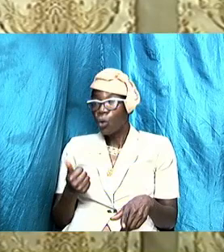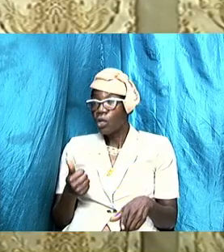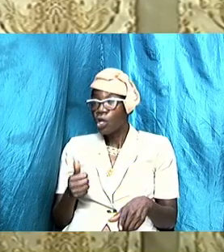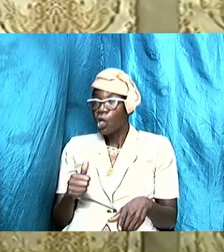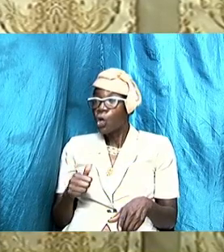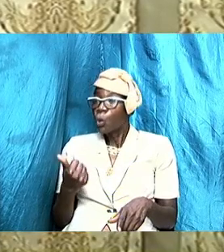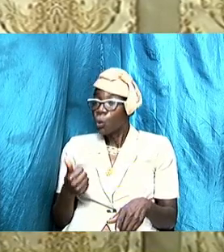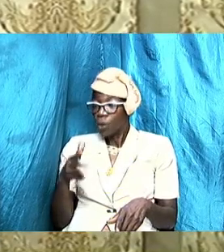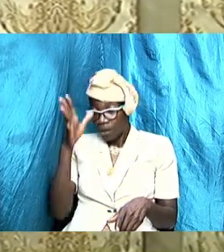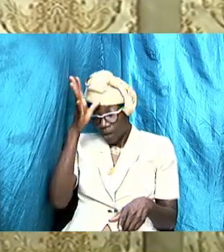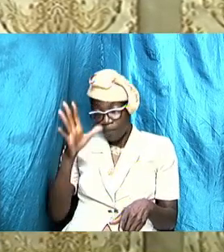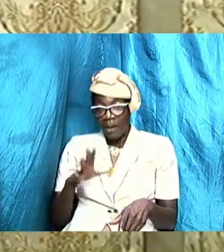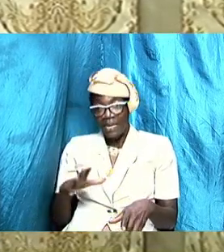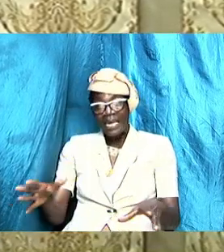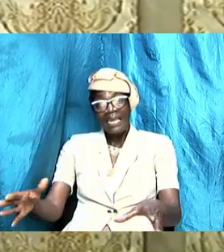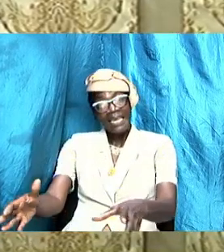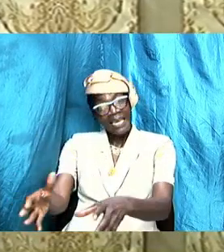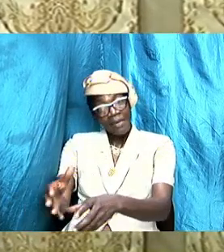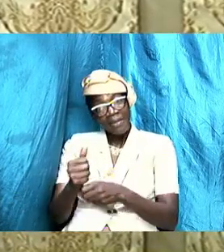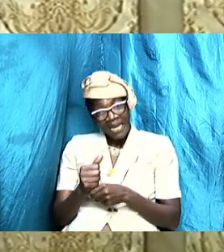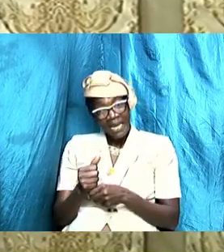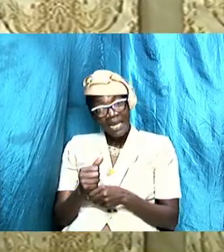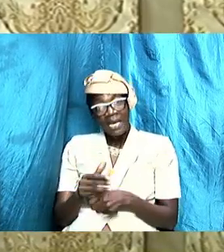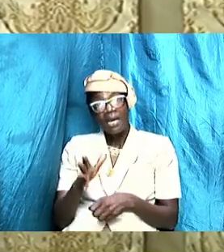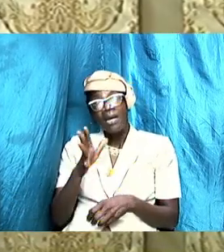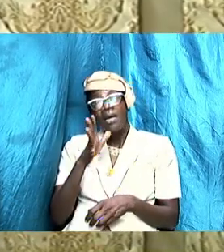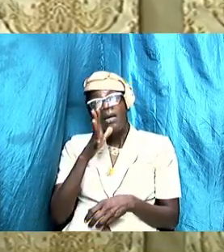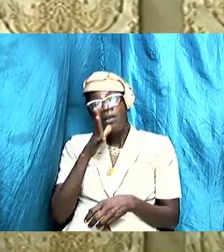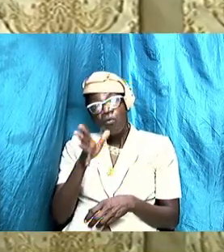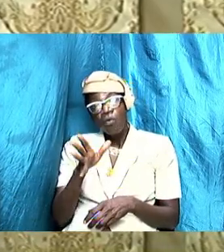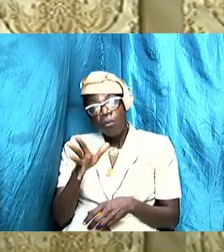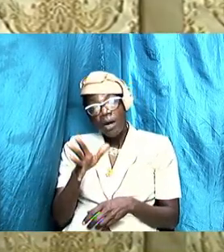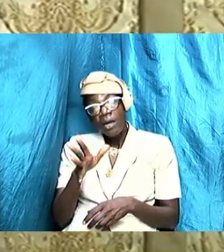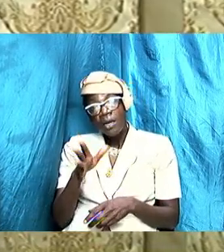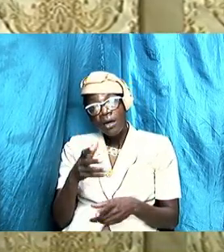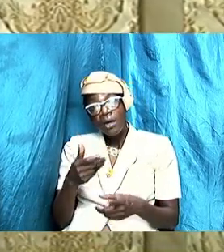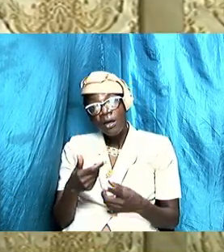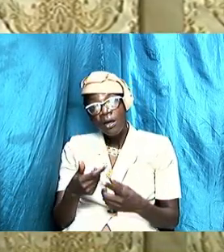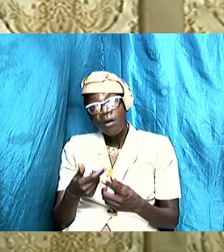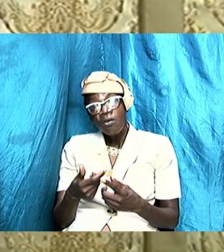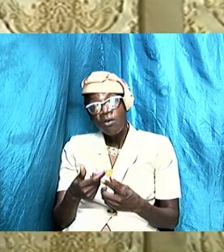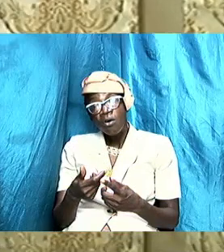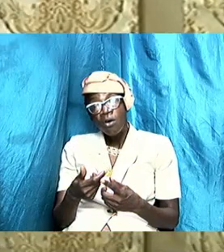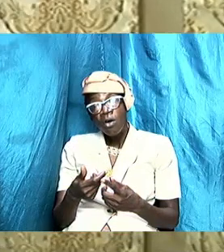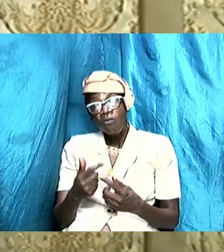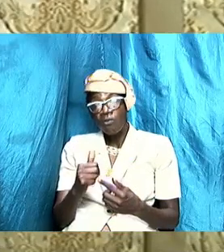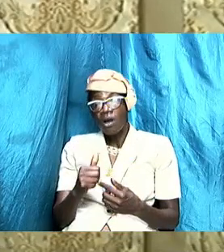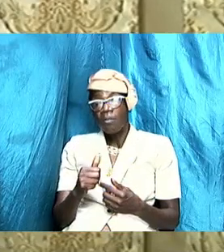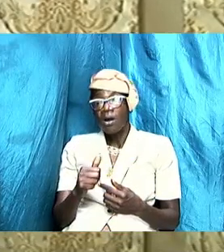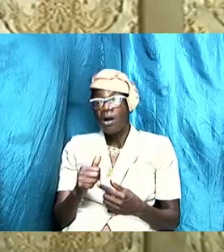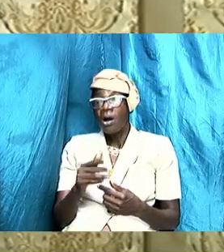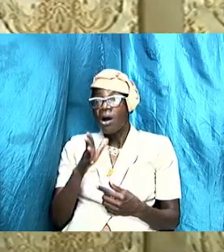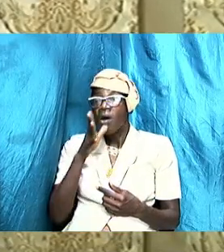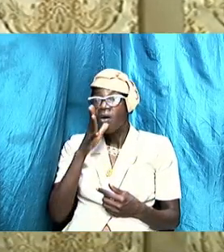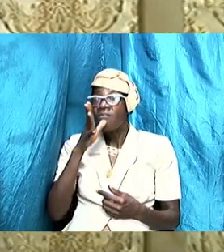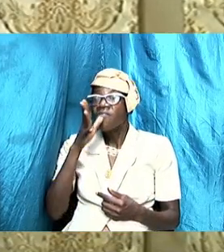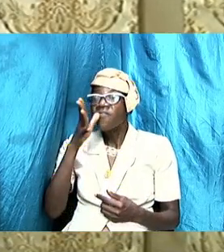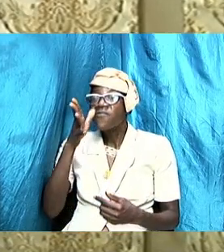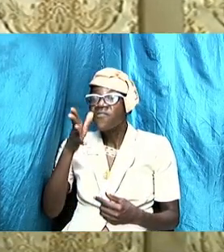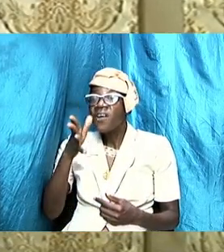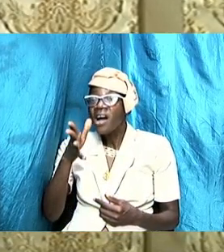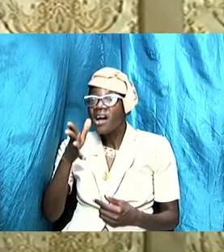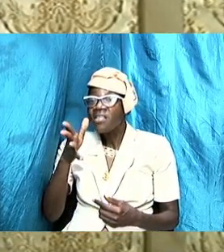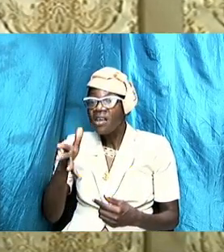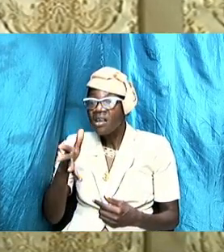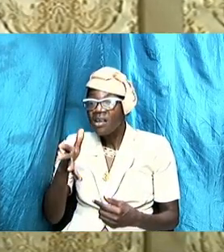then he's going to take away that woman from her source who was her father and take her to